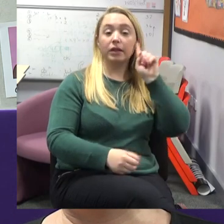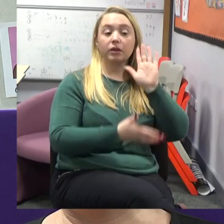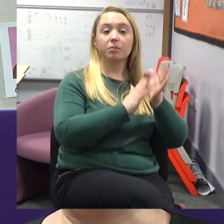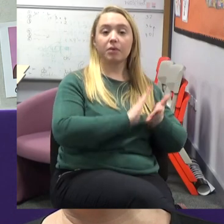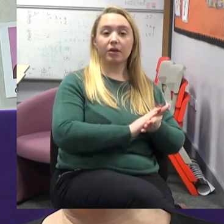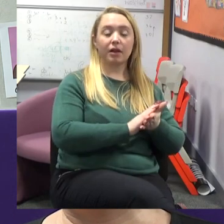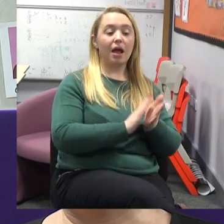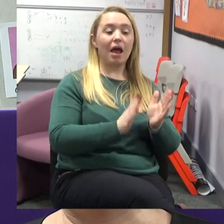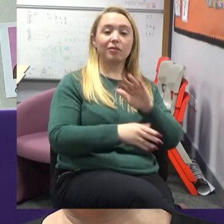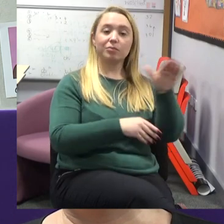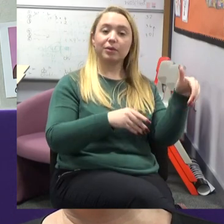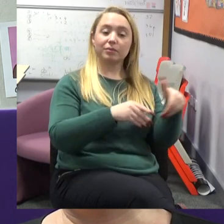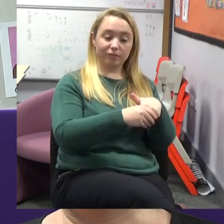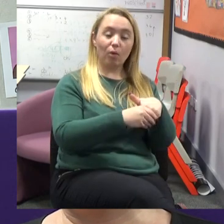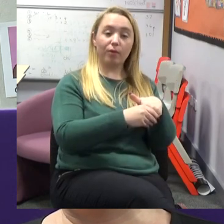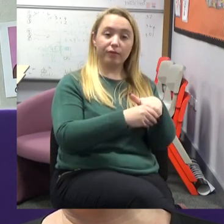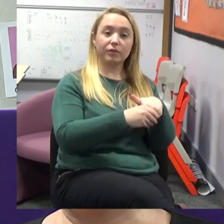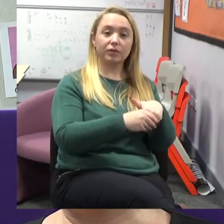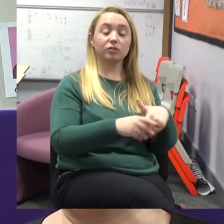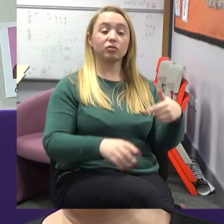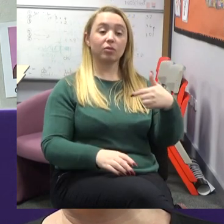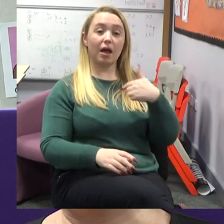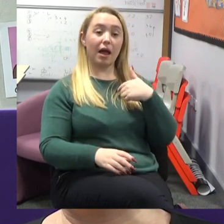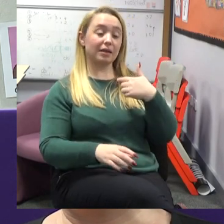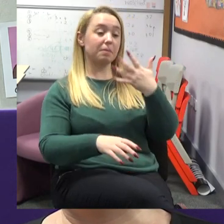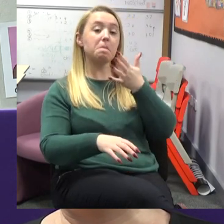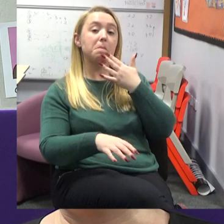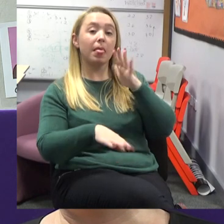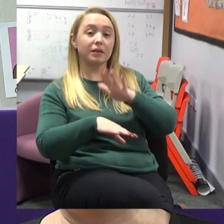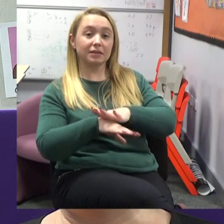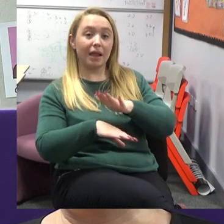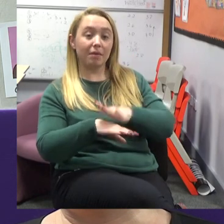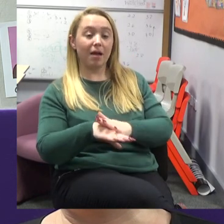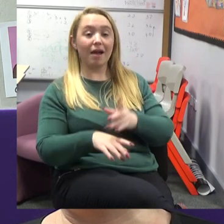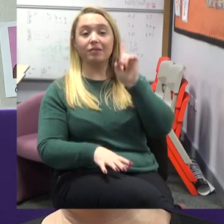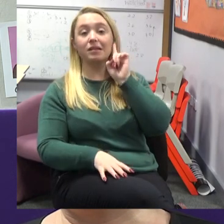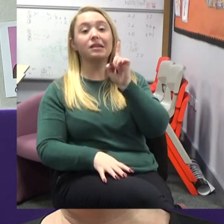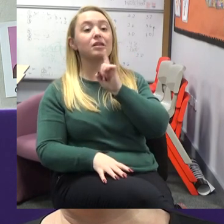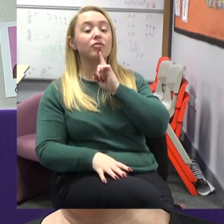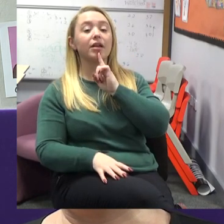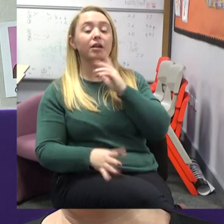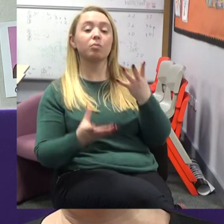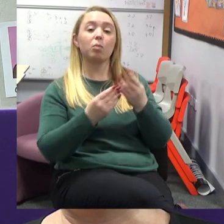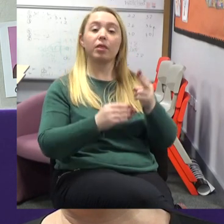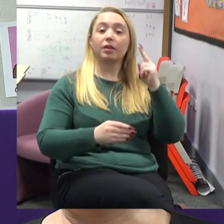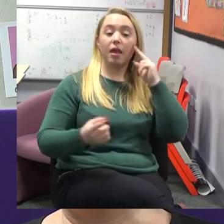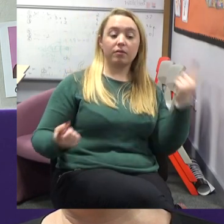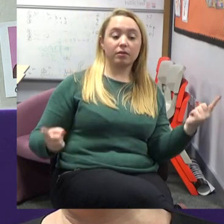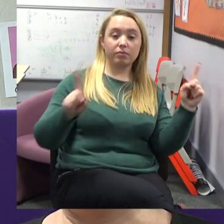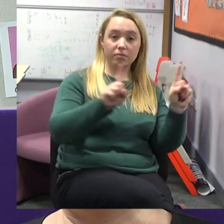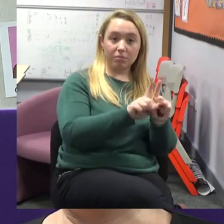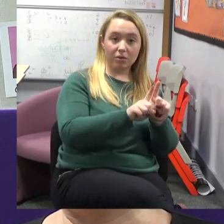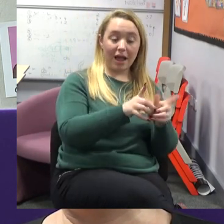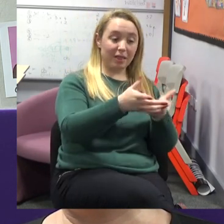who will go and work with the hearing impaired child and that child is signing. So